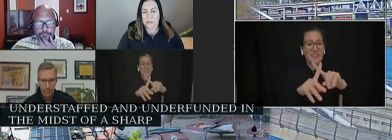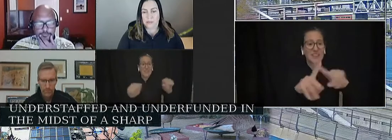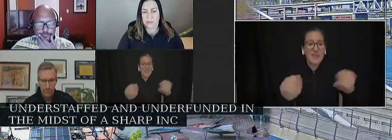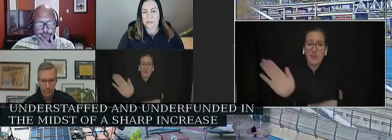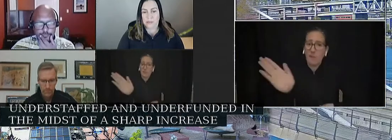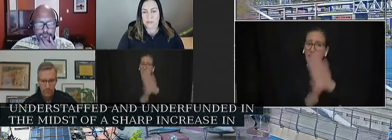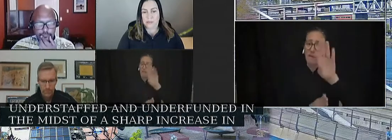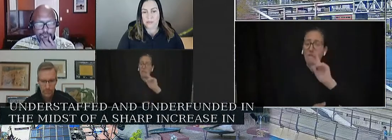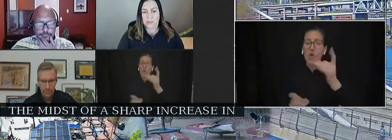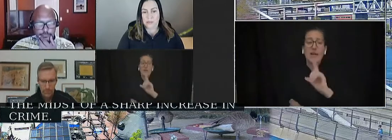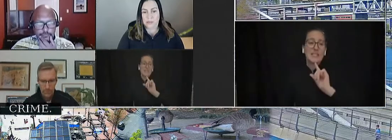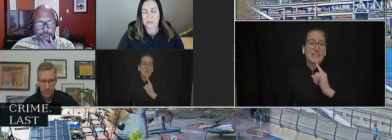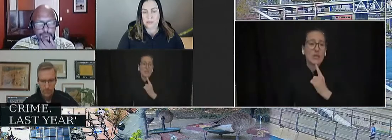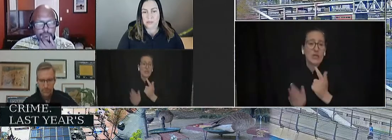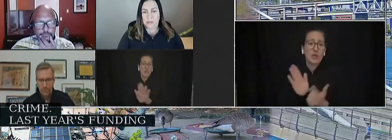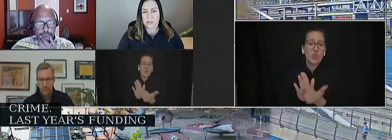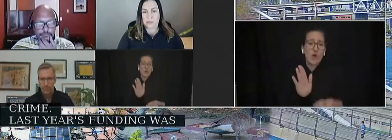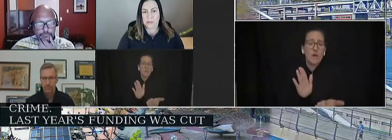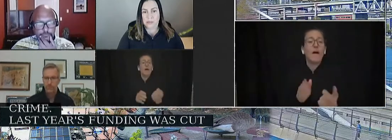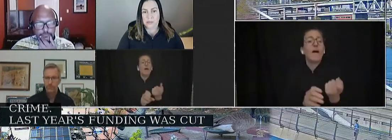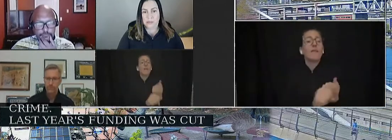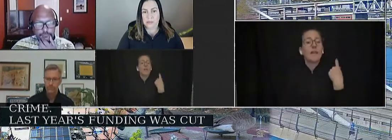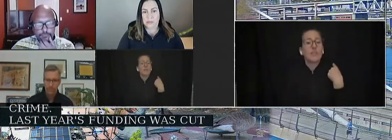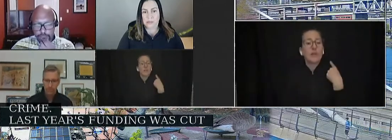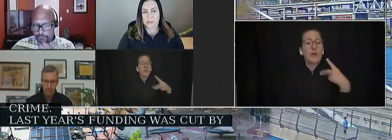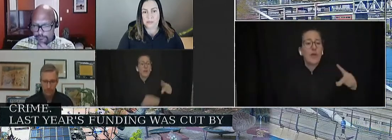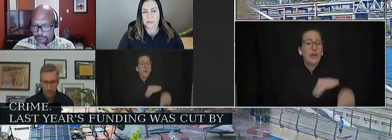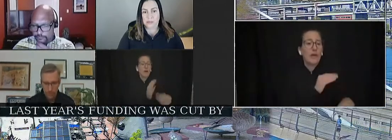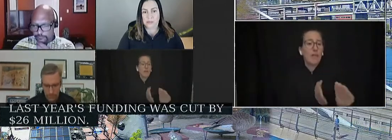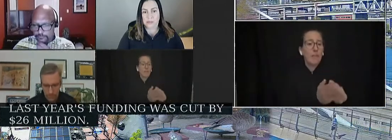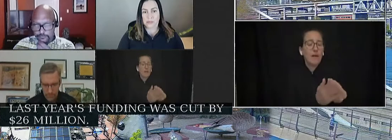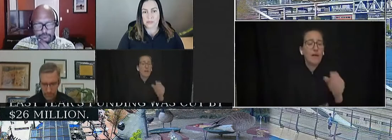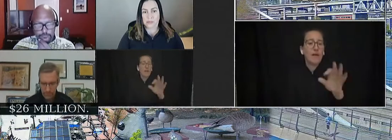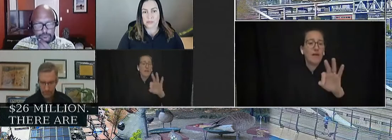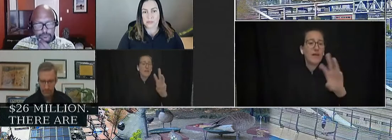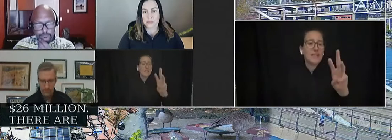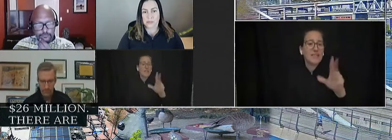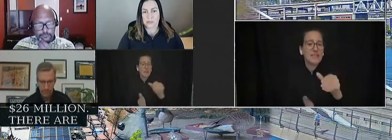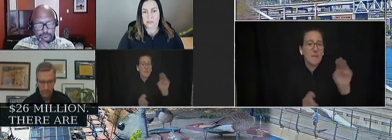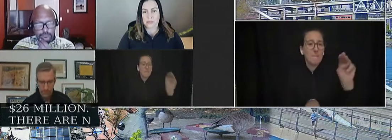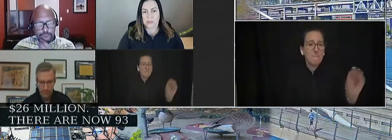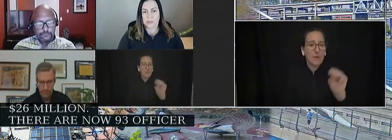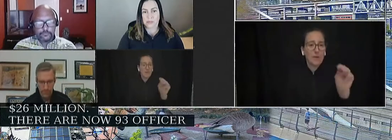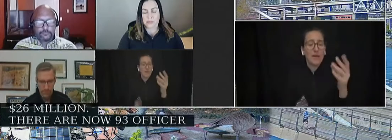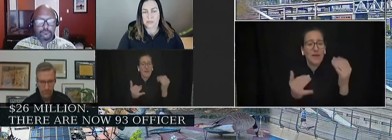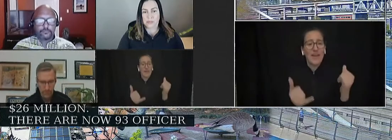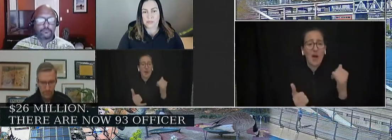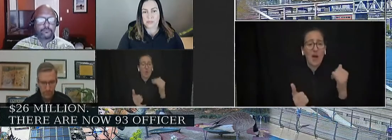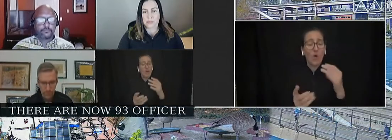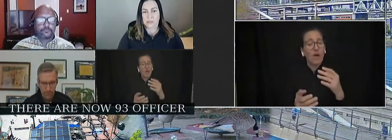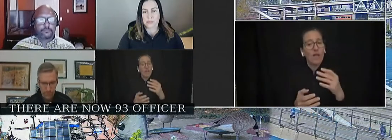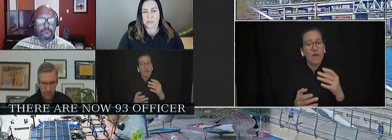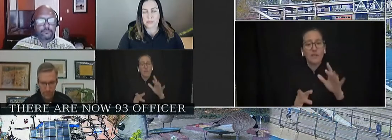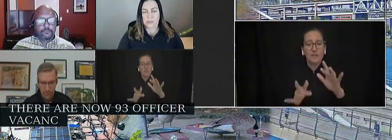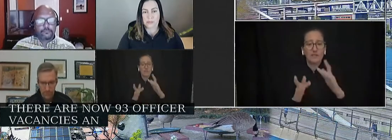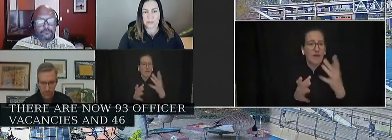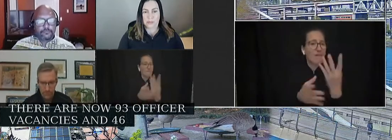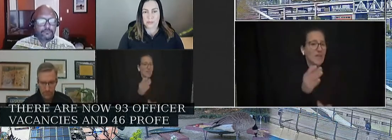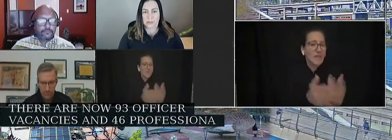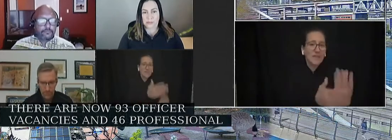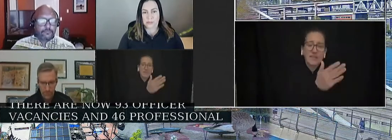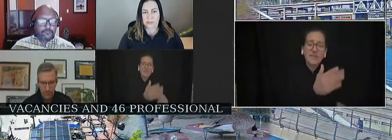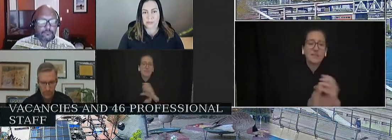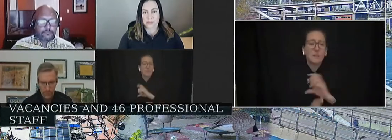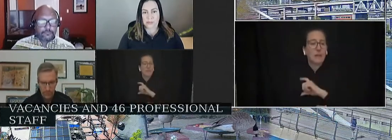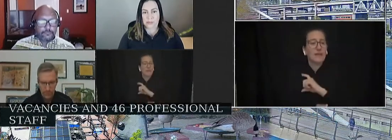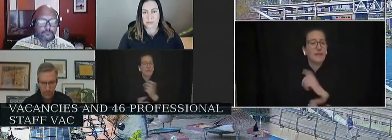cut by 26 million. There are now 93 officer vacancies and 46 professional staff vacancies. A historic number of people